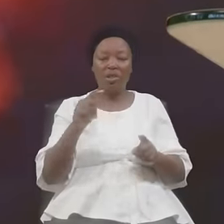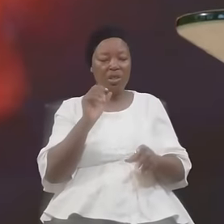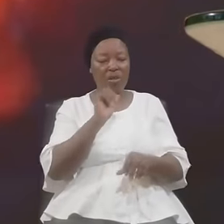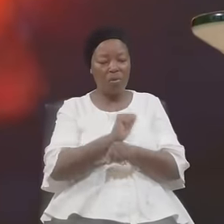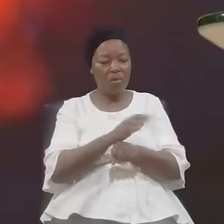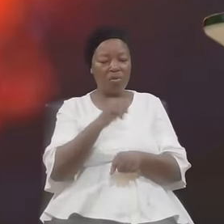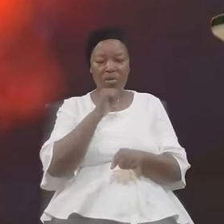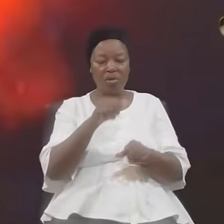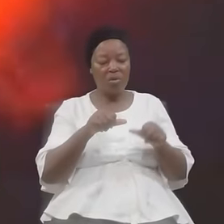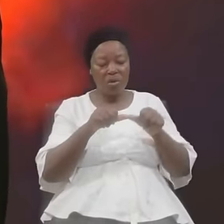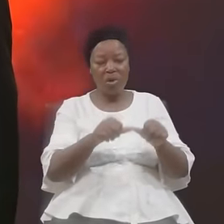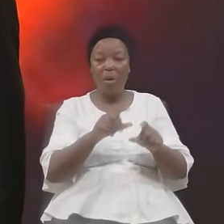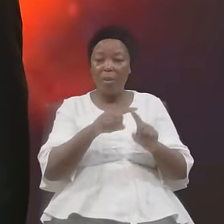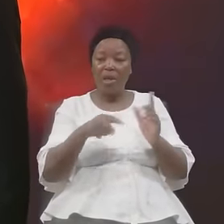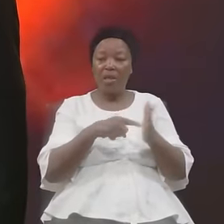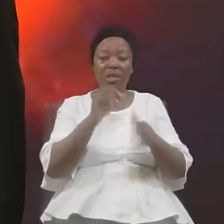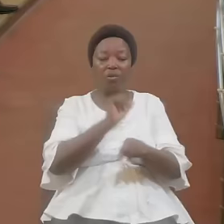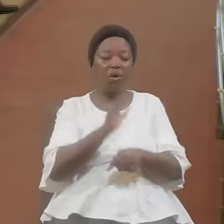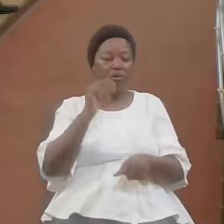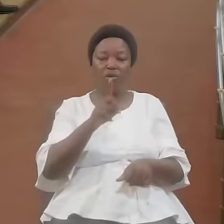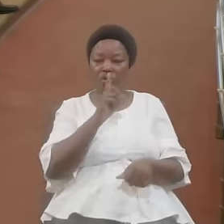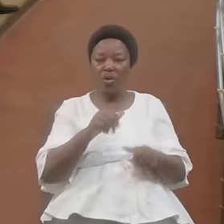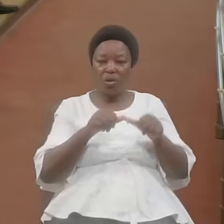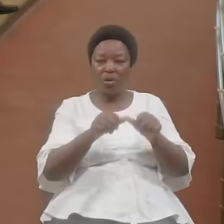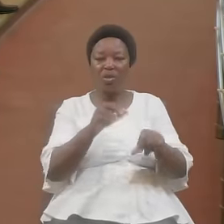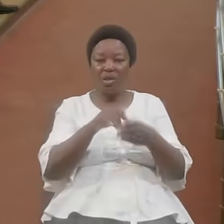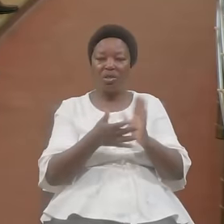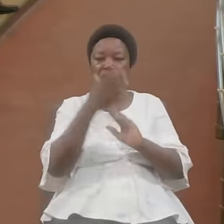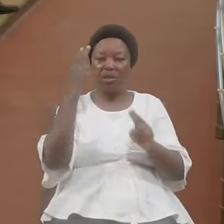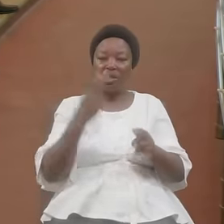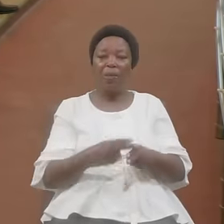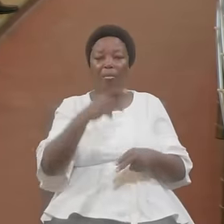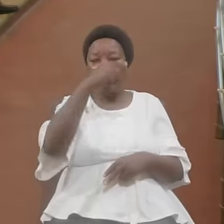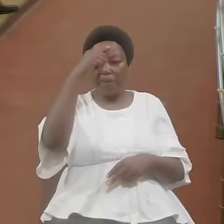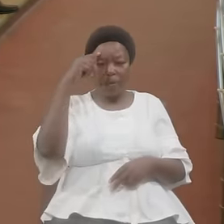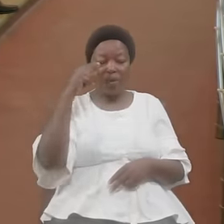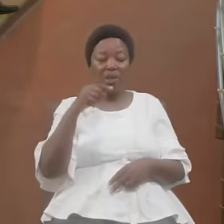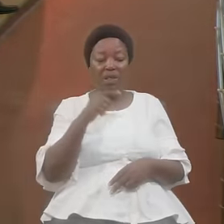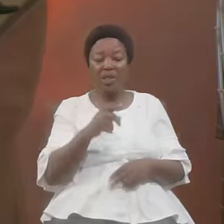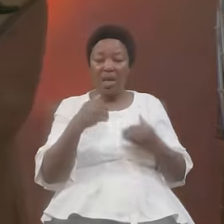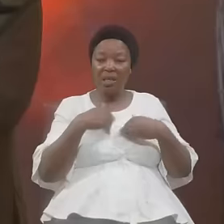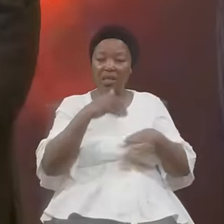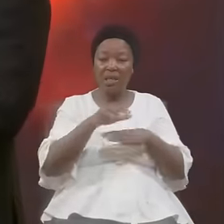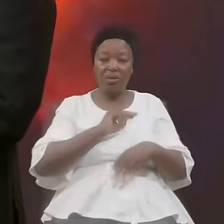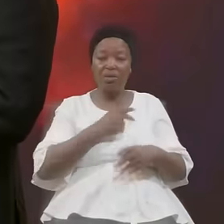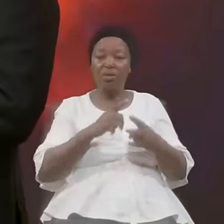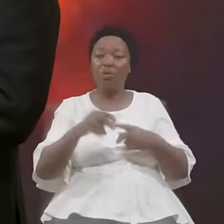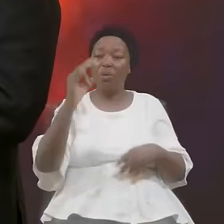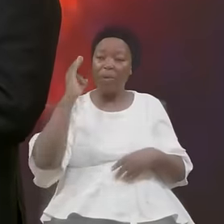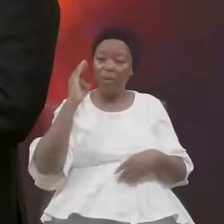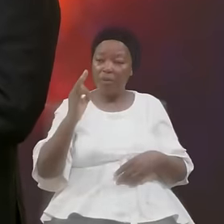Go On But This Work Will Go On Because They Are Sent Us To Preach